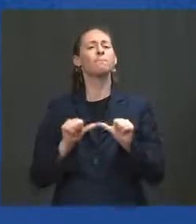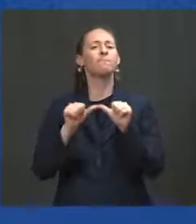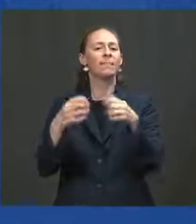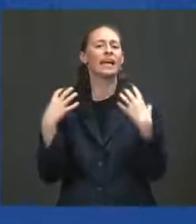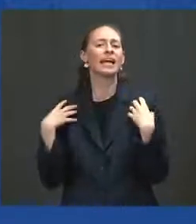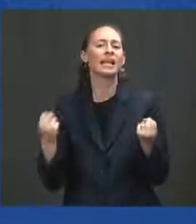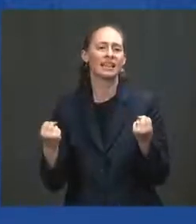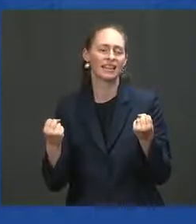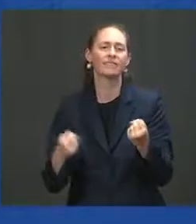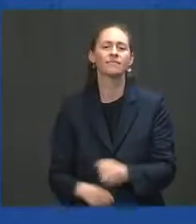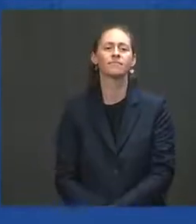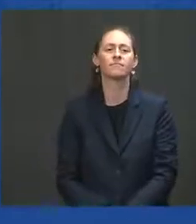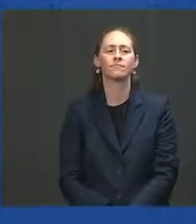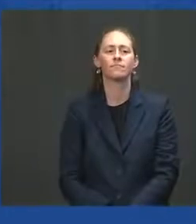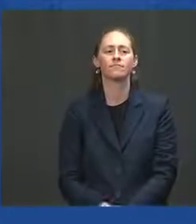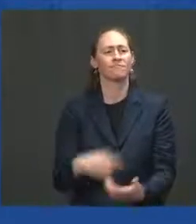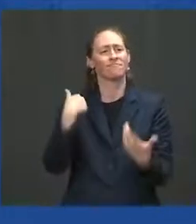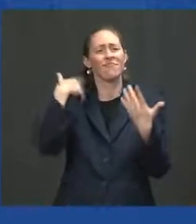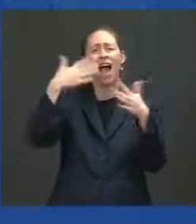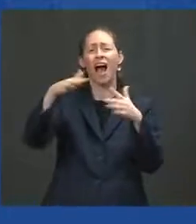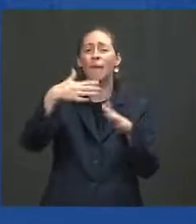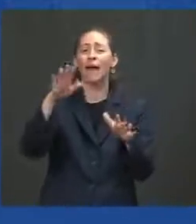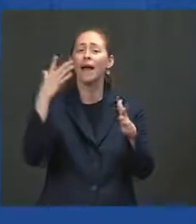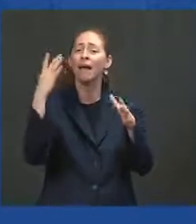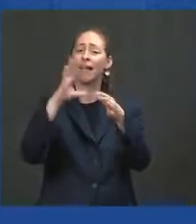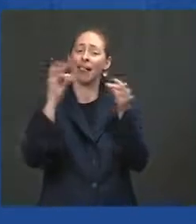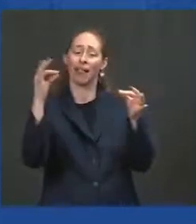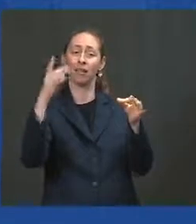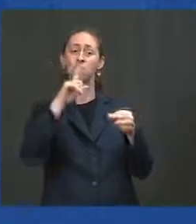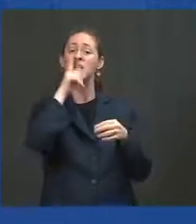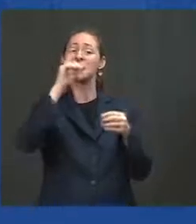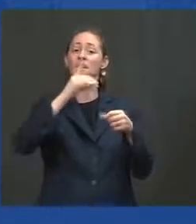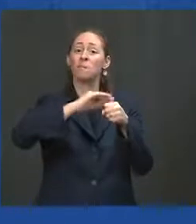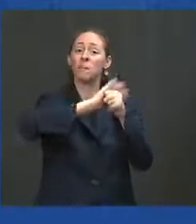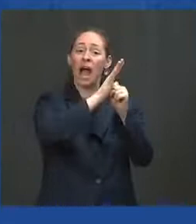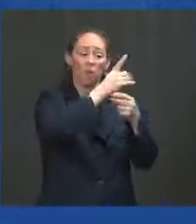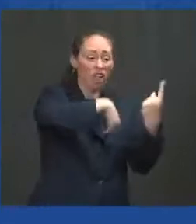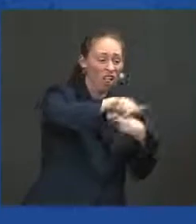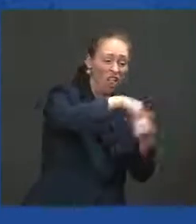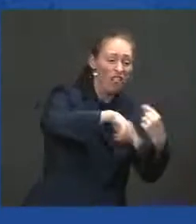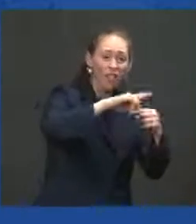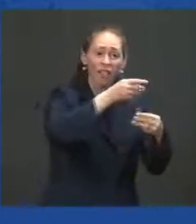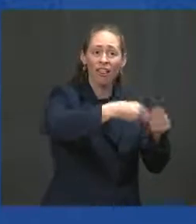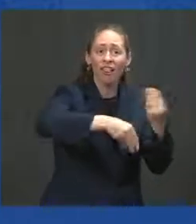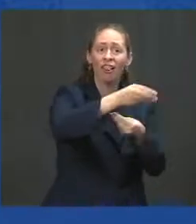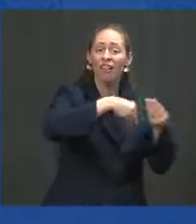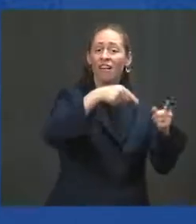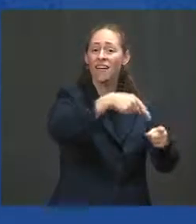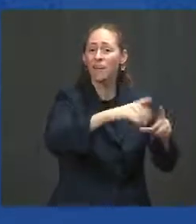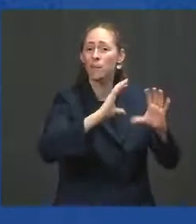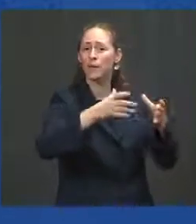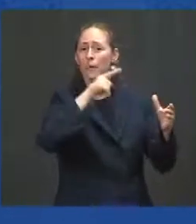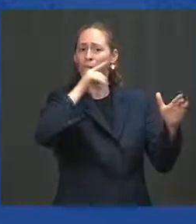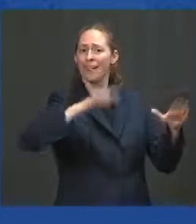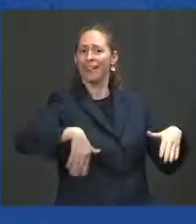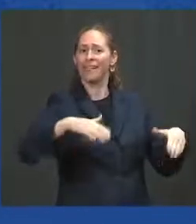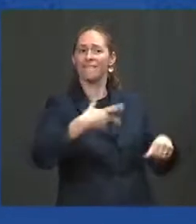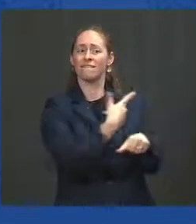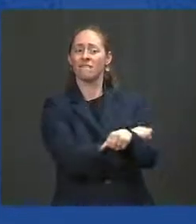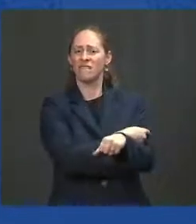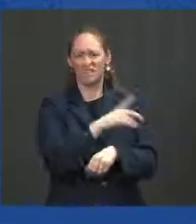pandemic of the unvaccinated is a tragedy that is preventable. People are dying and will die who don't have to.